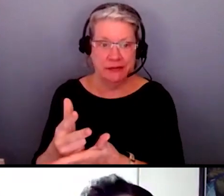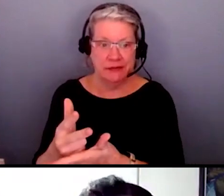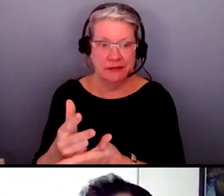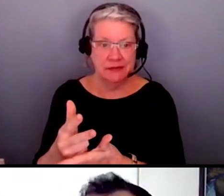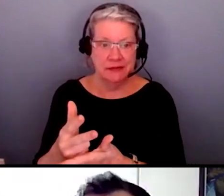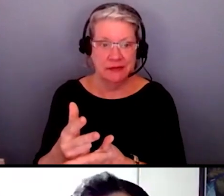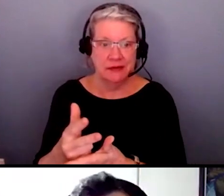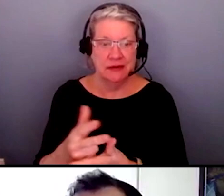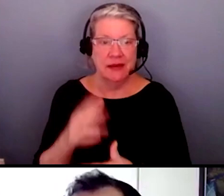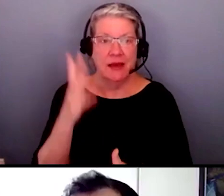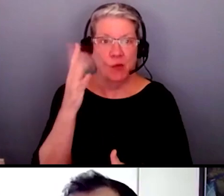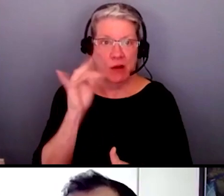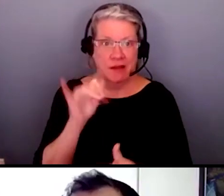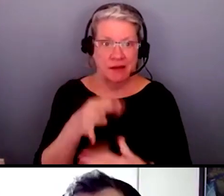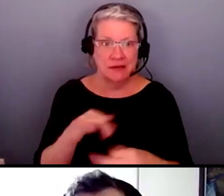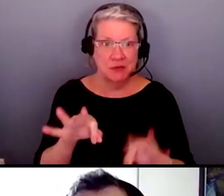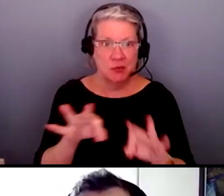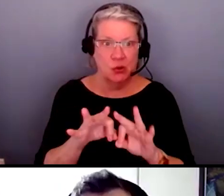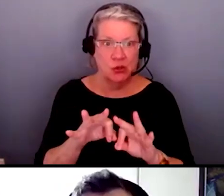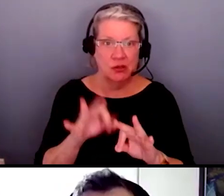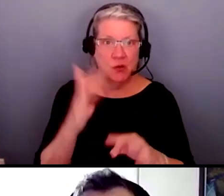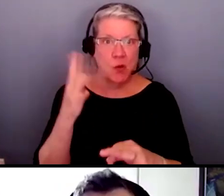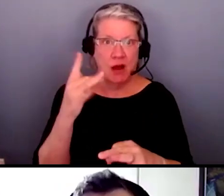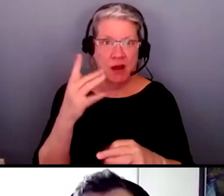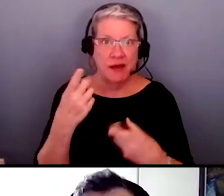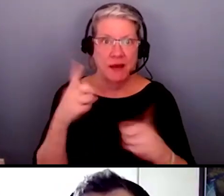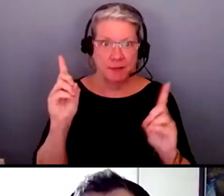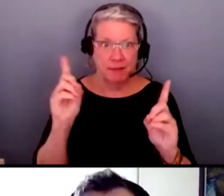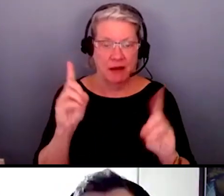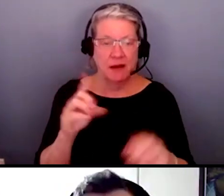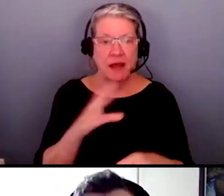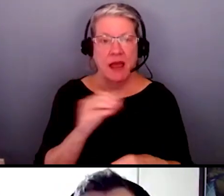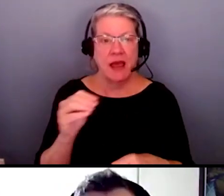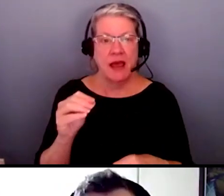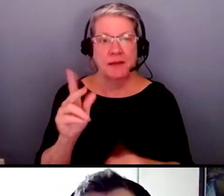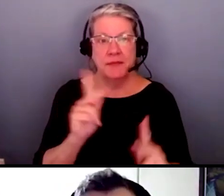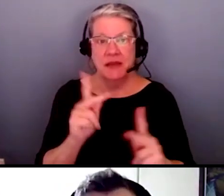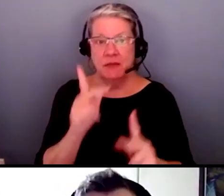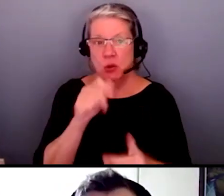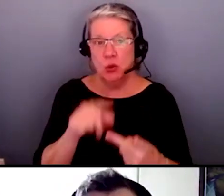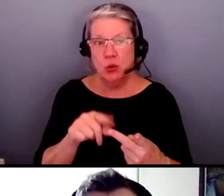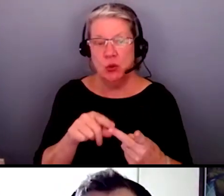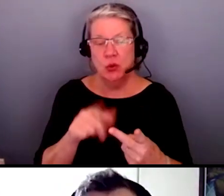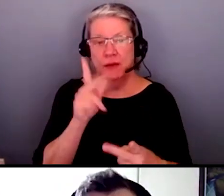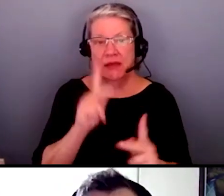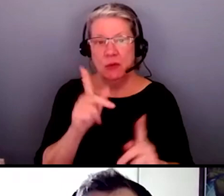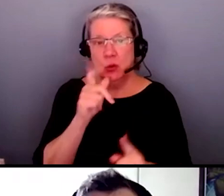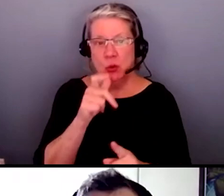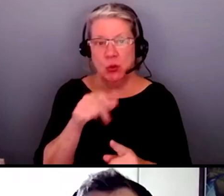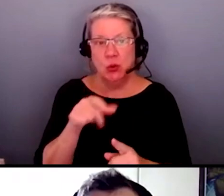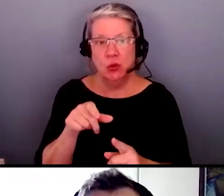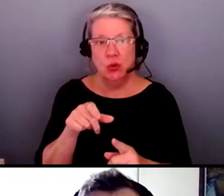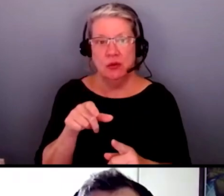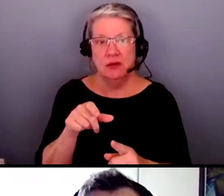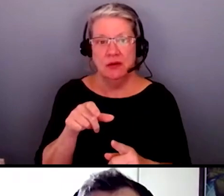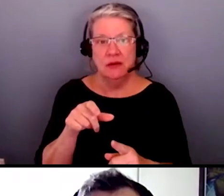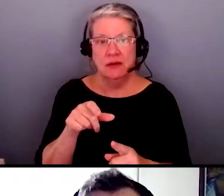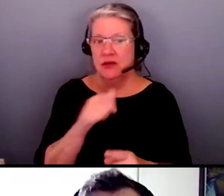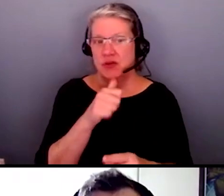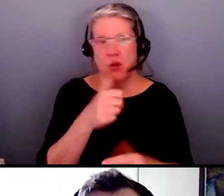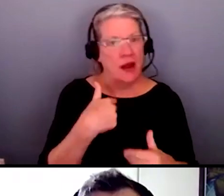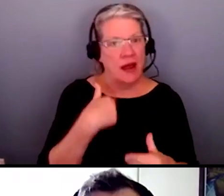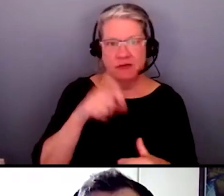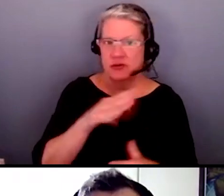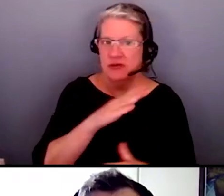why those are important why they work and why those who are able um should never um park or